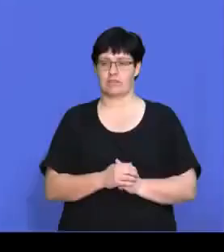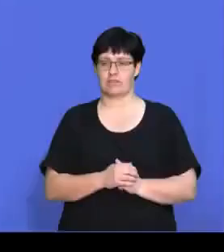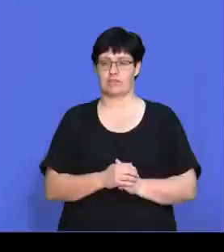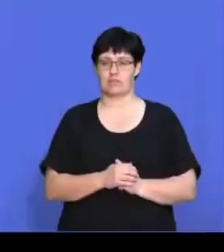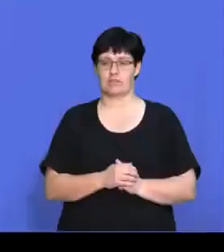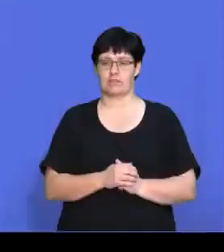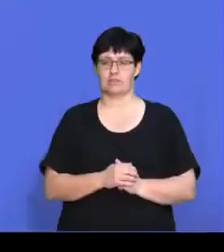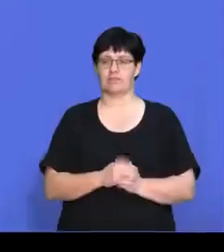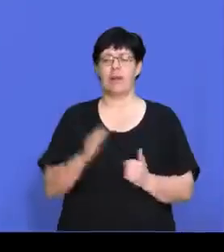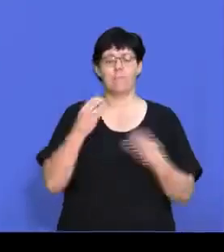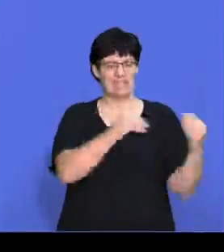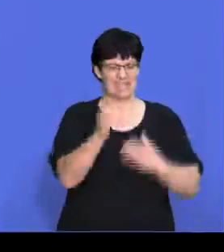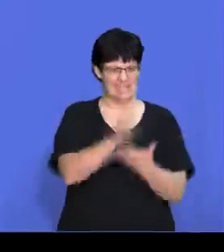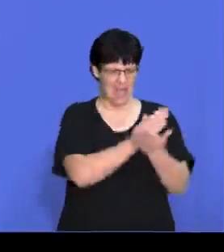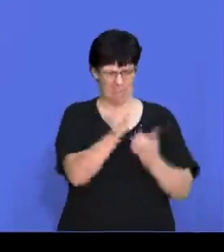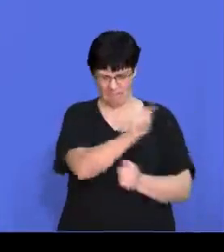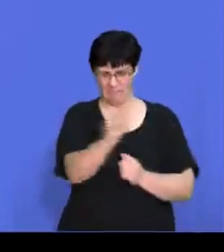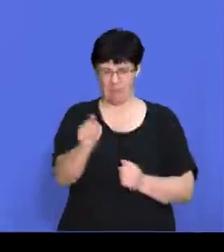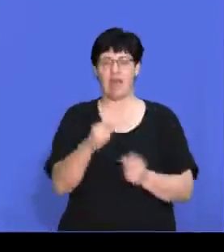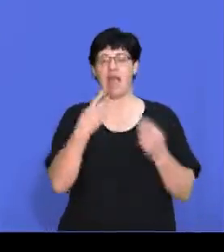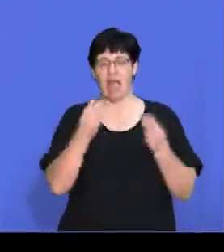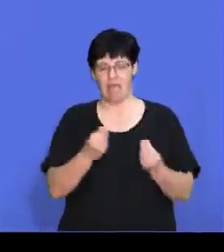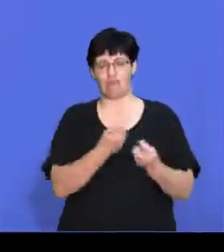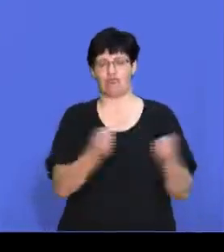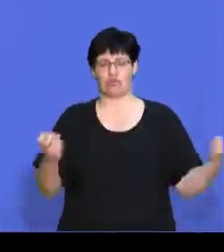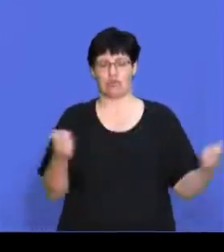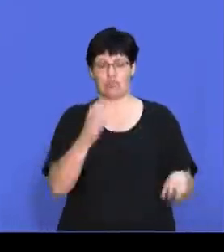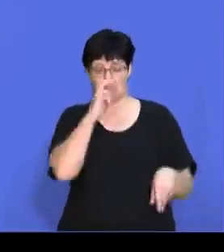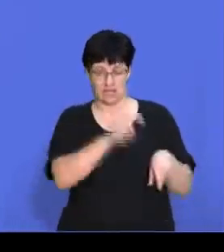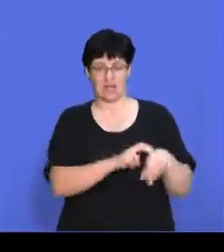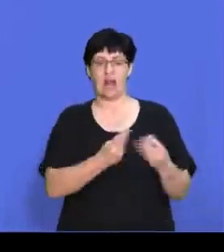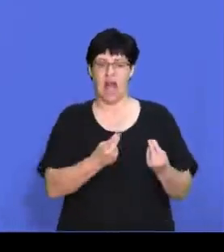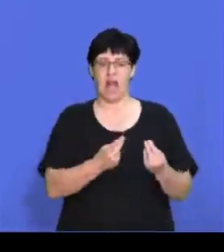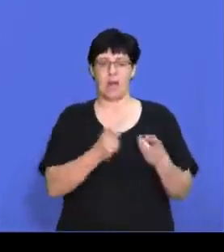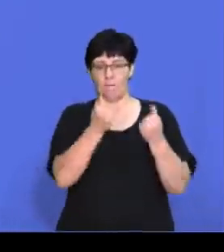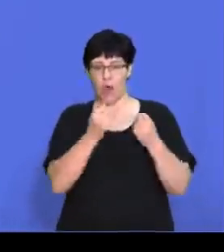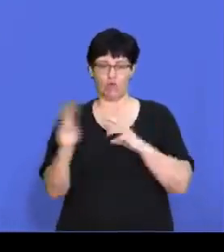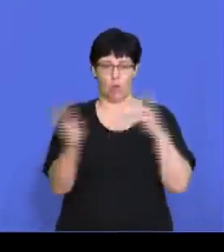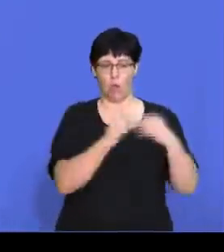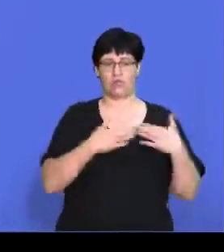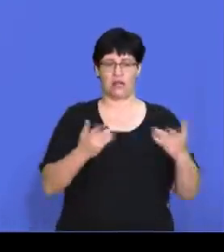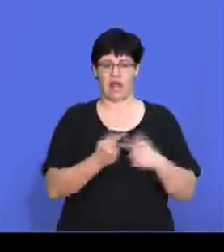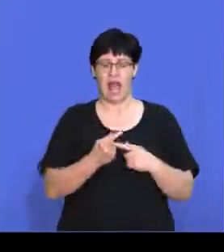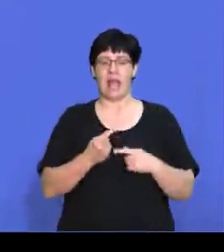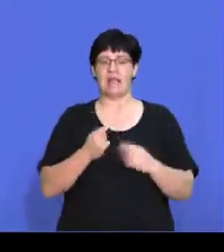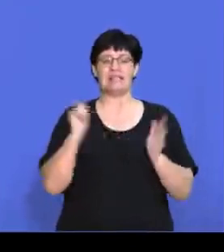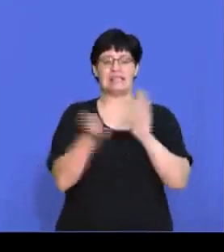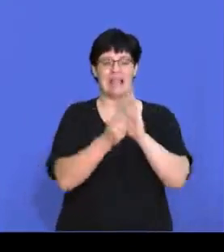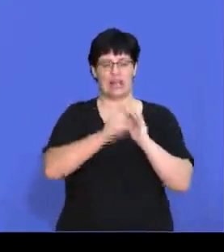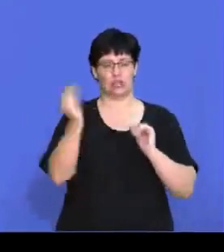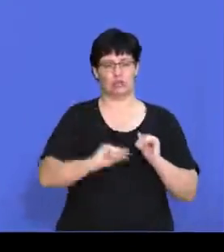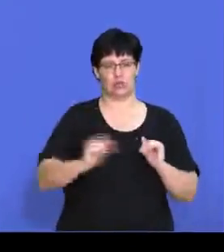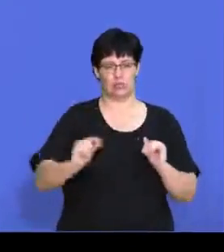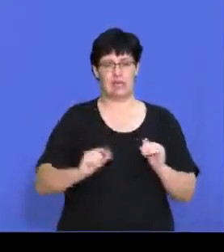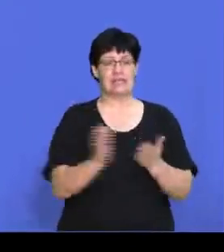And then some businesses have the necessary resources to start price wars and continue selling at a loss until some